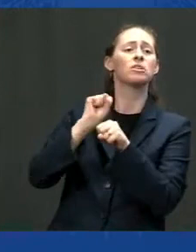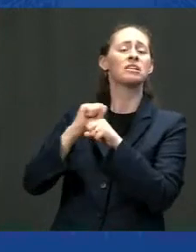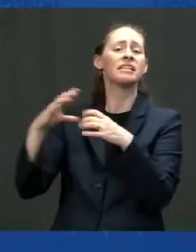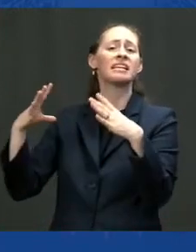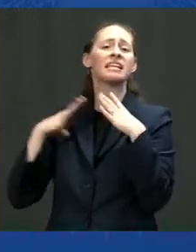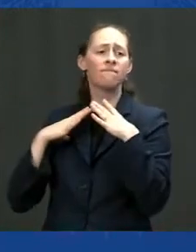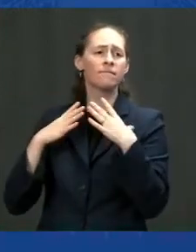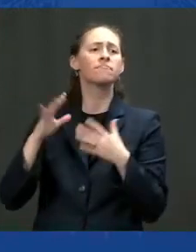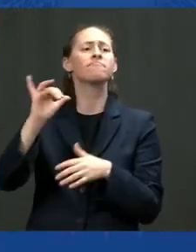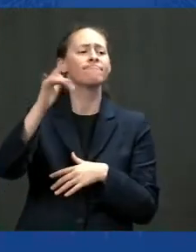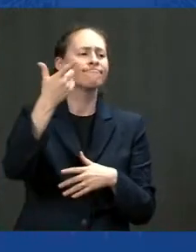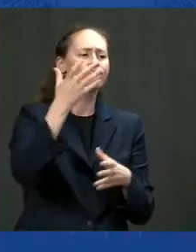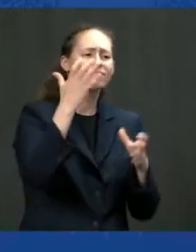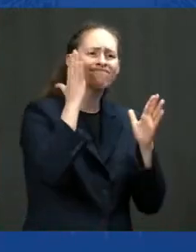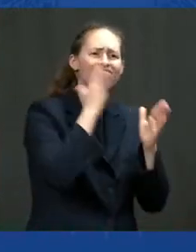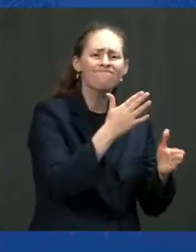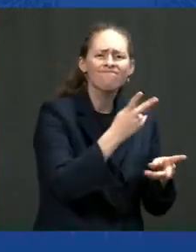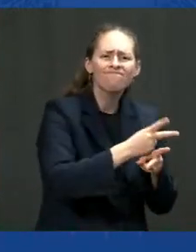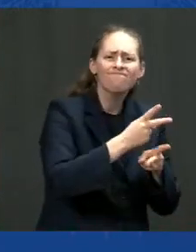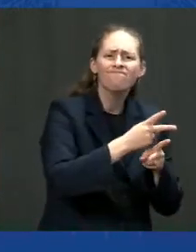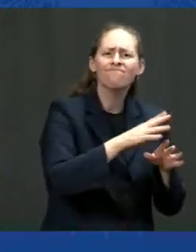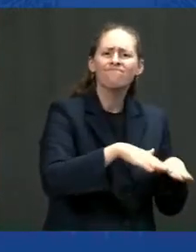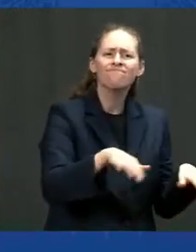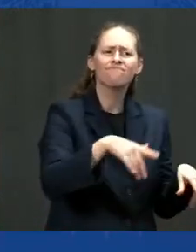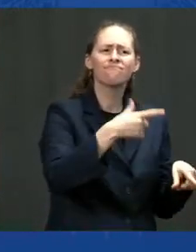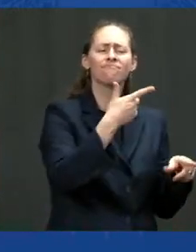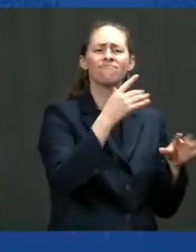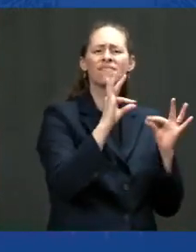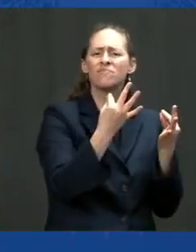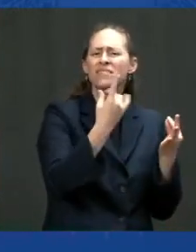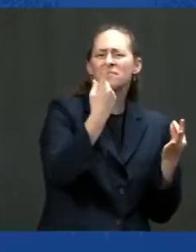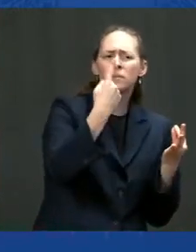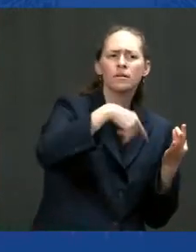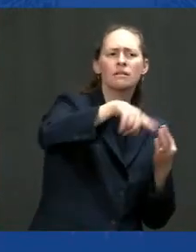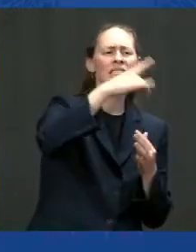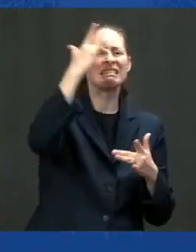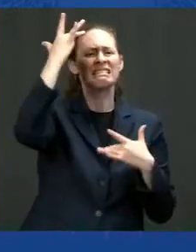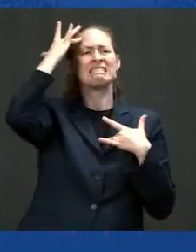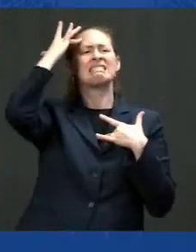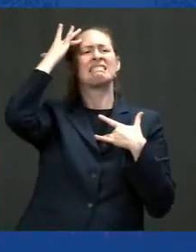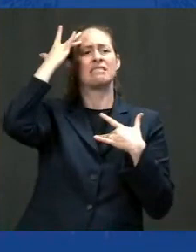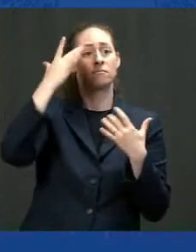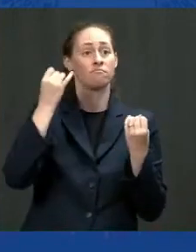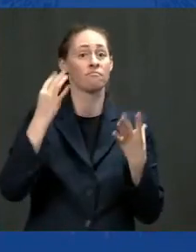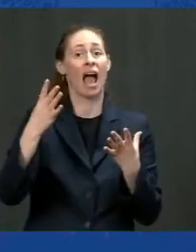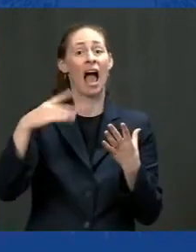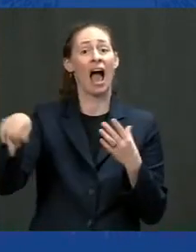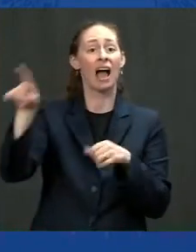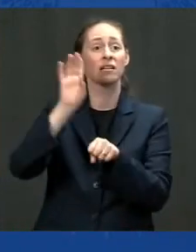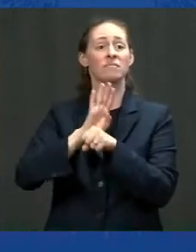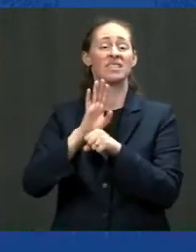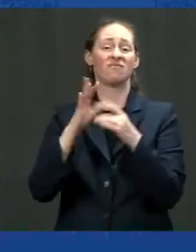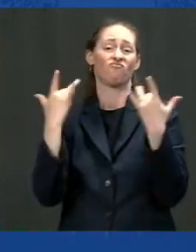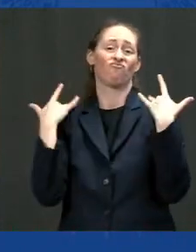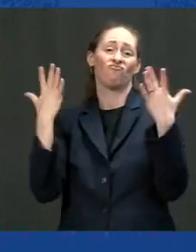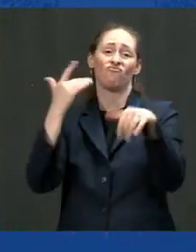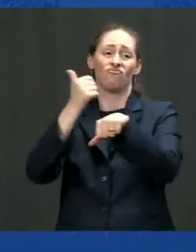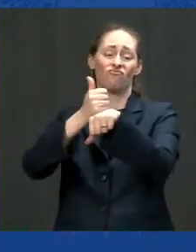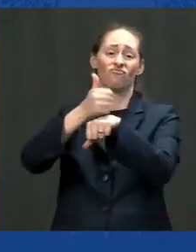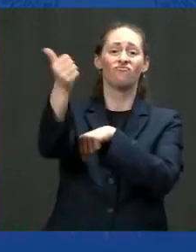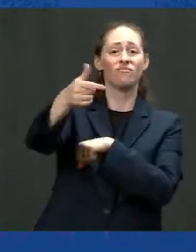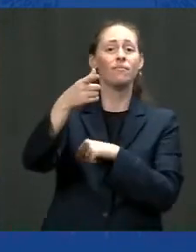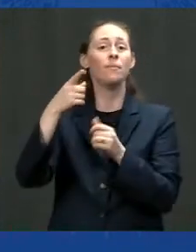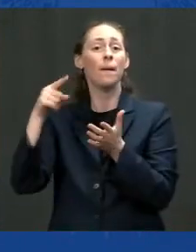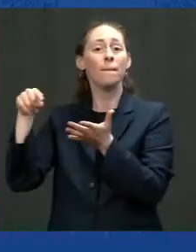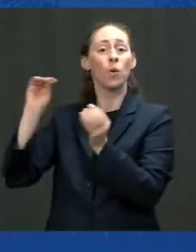father wife husband to have some time to take care of that bring more people into the